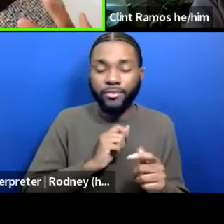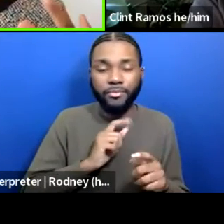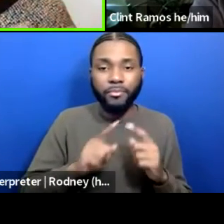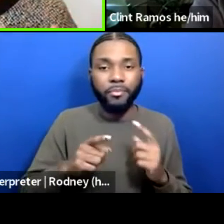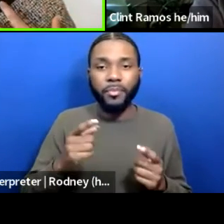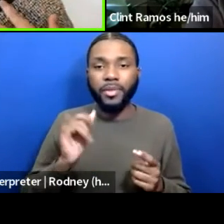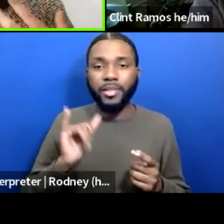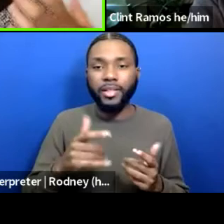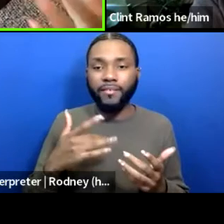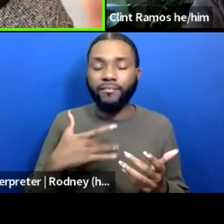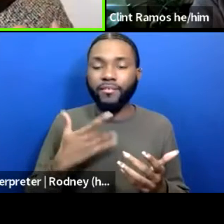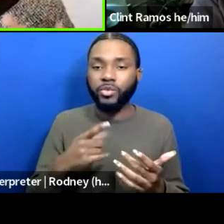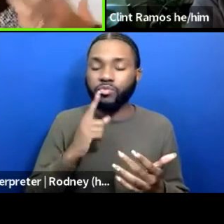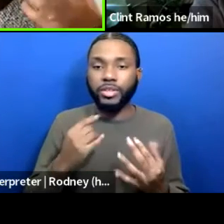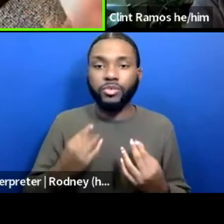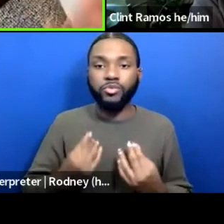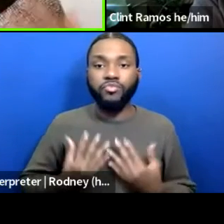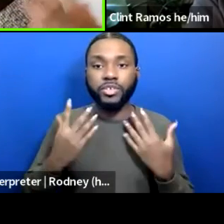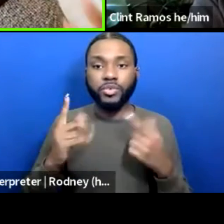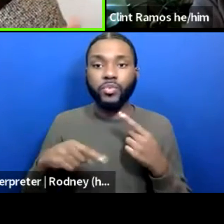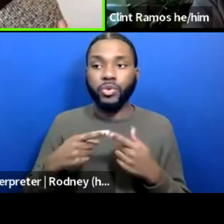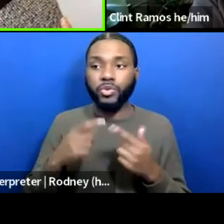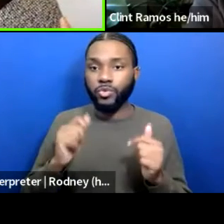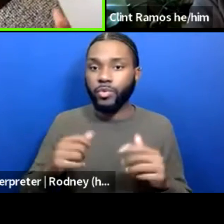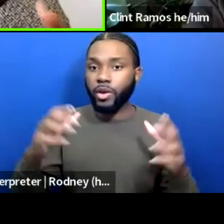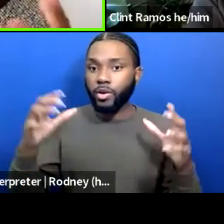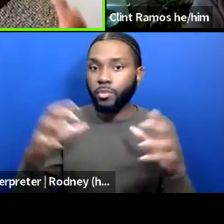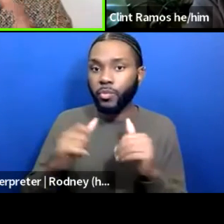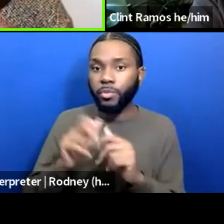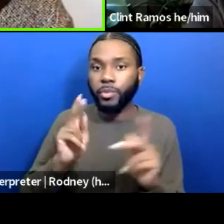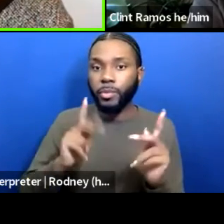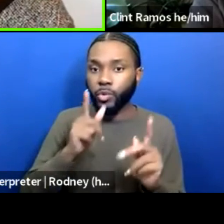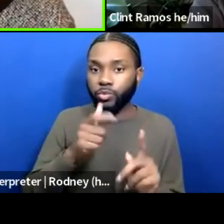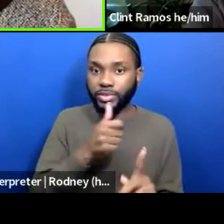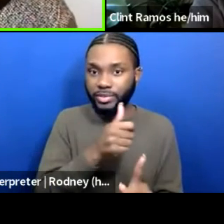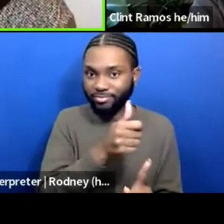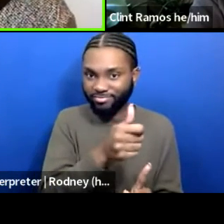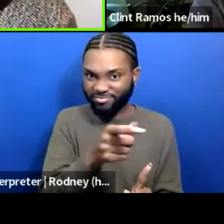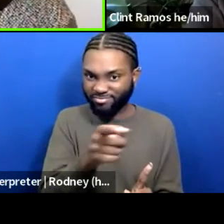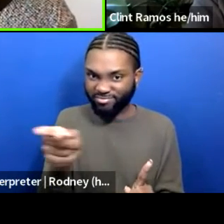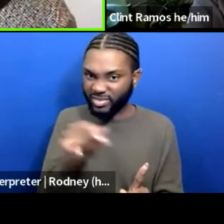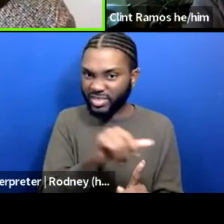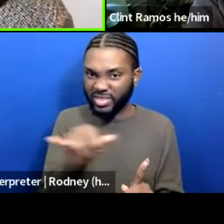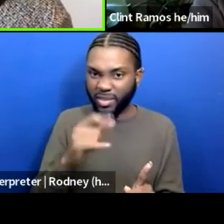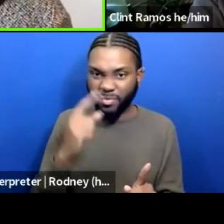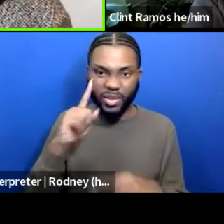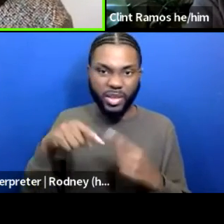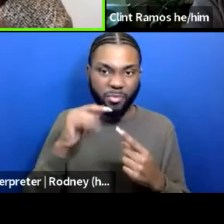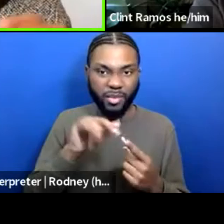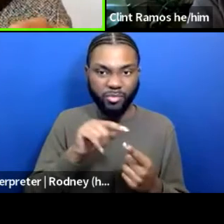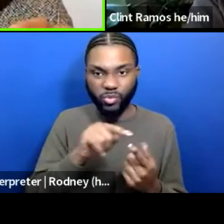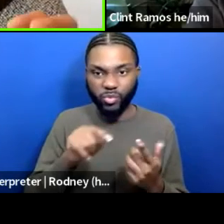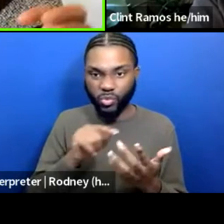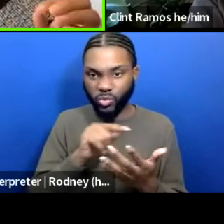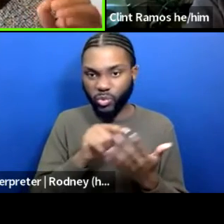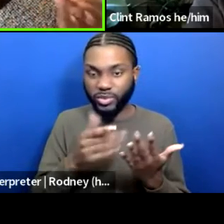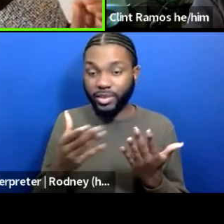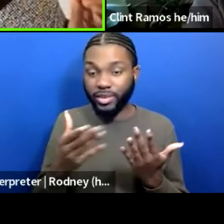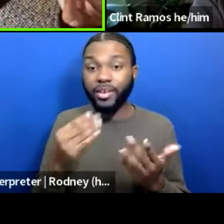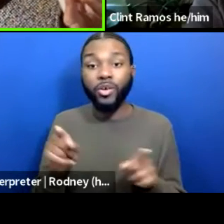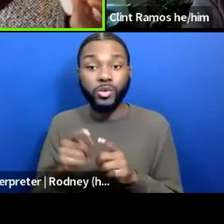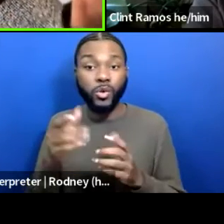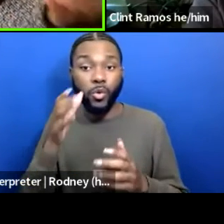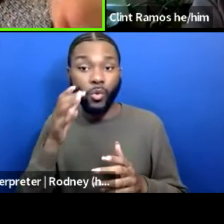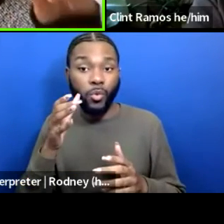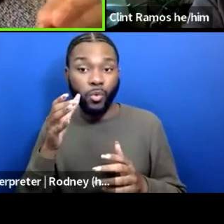so refreshing to be with people who've been thinking about these things. And I also hope that people who are listening to these things will be fed by it and then